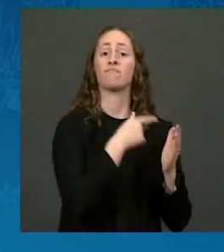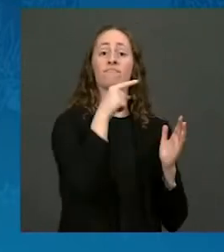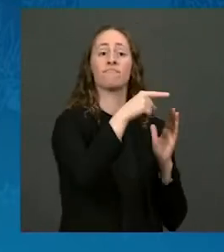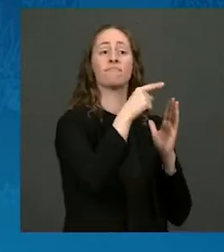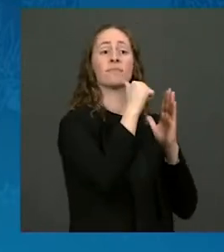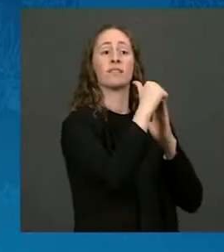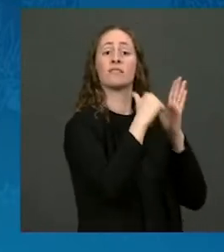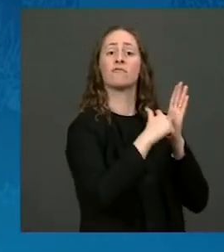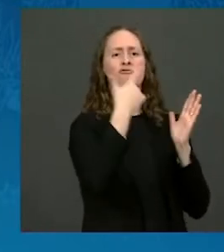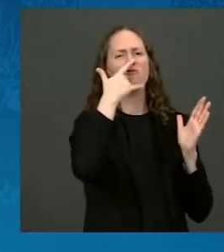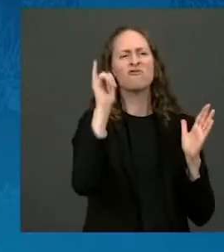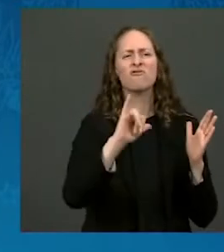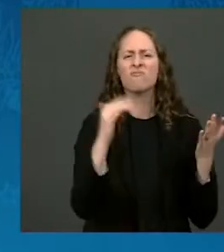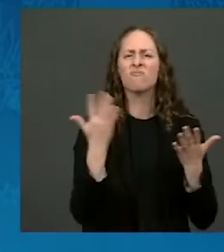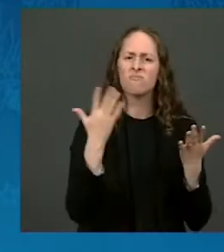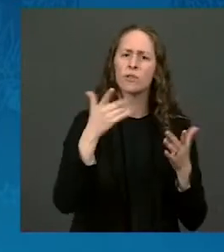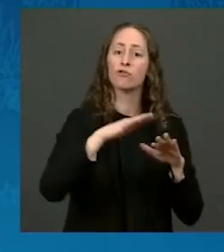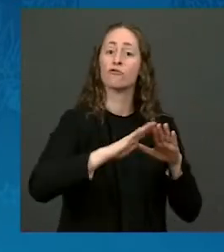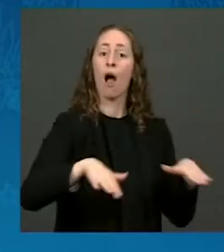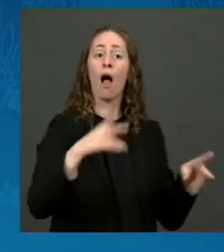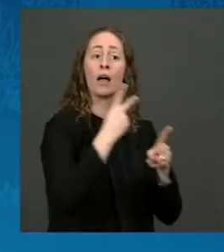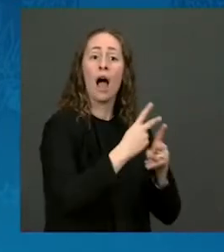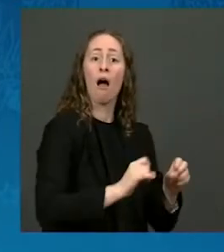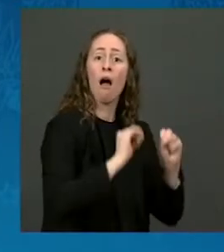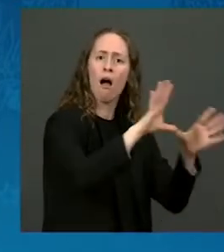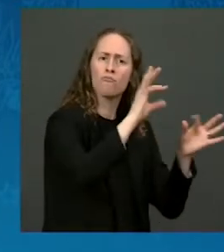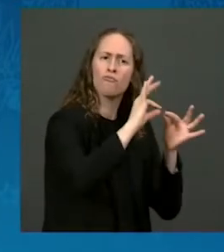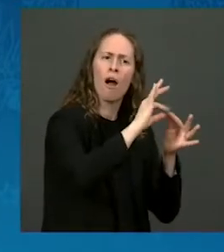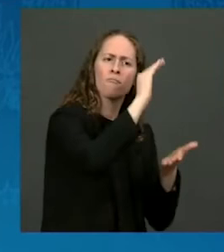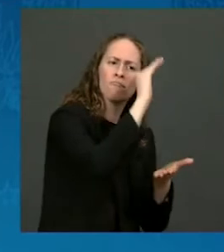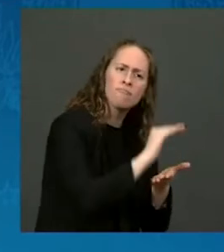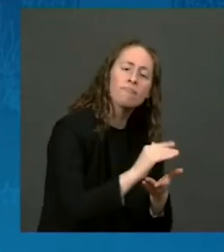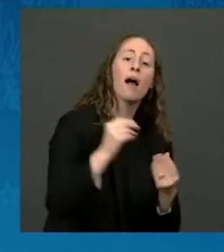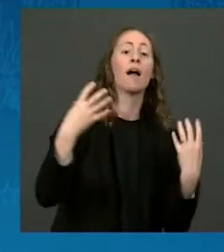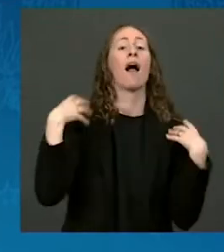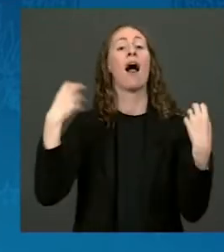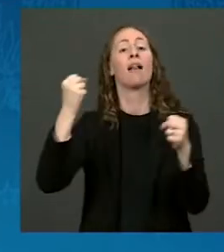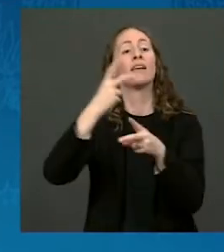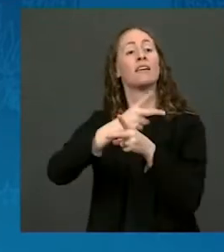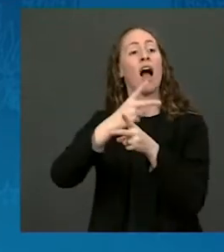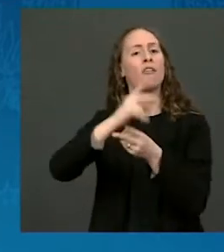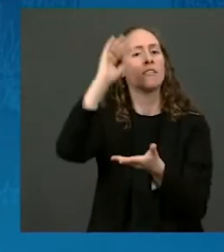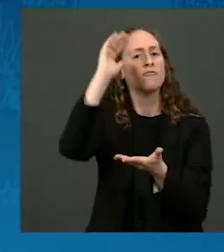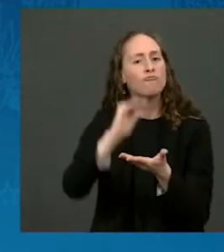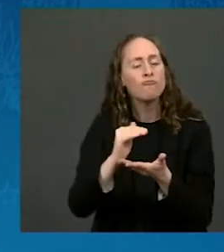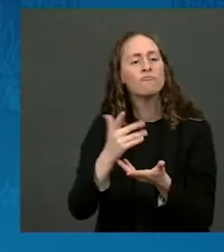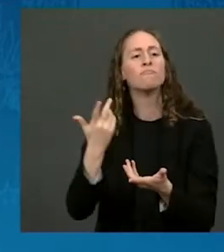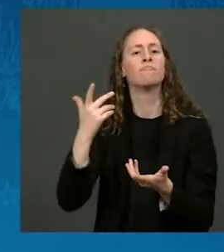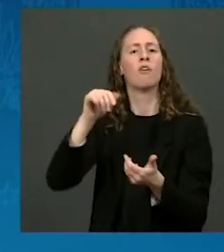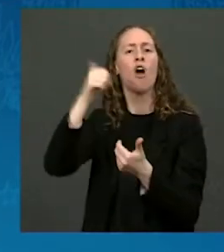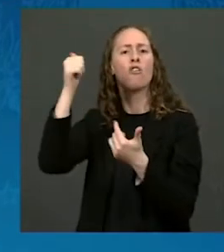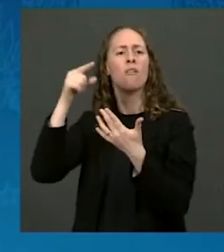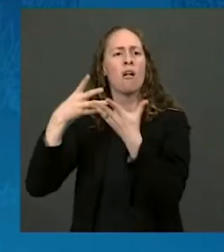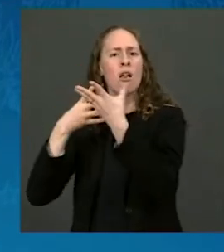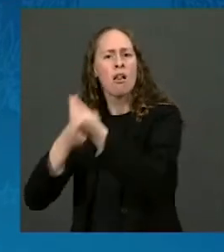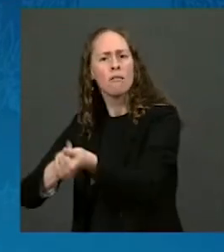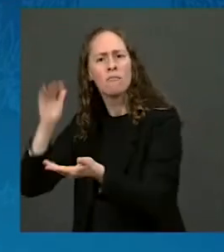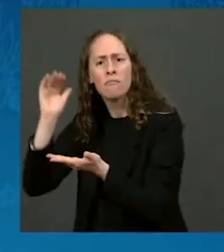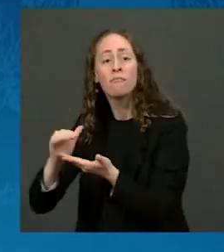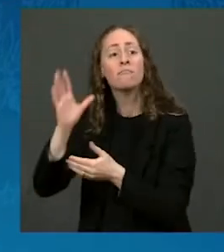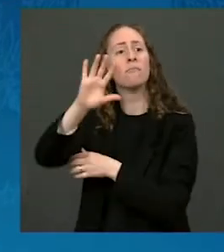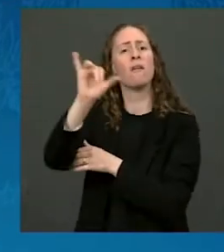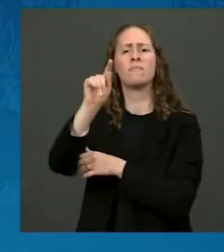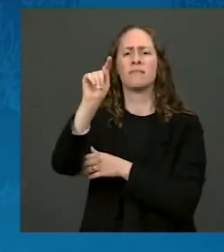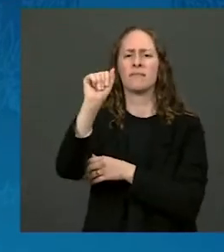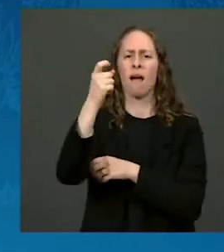Our agenda would lower health care costs and housing costs, and it would cut taxes for families